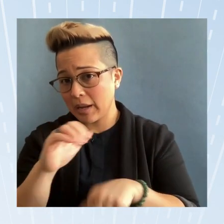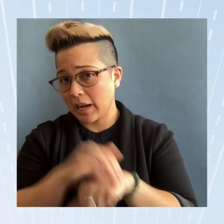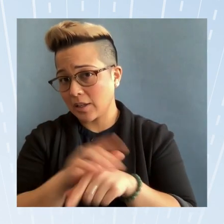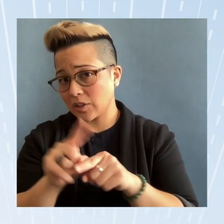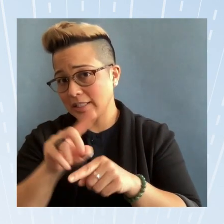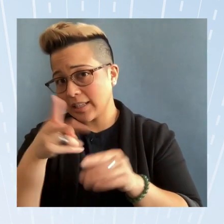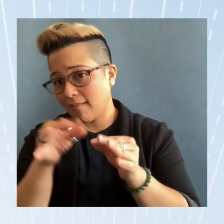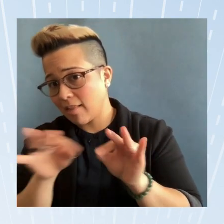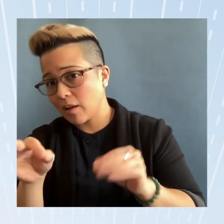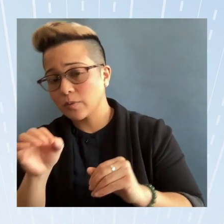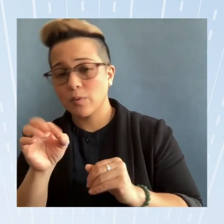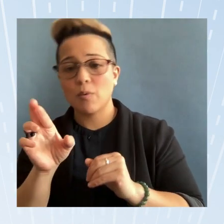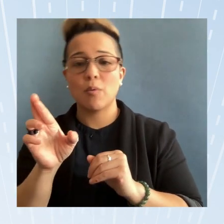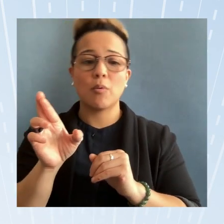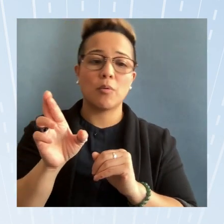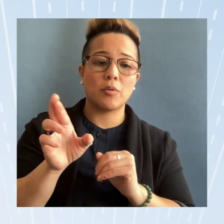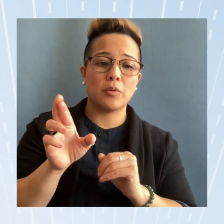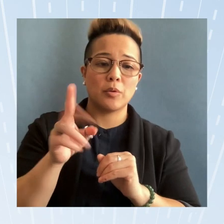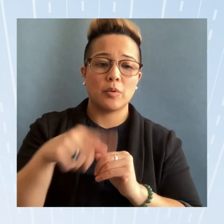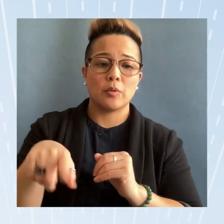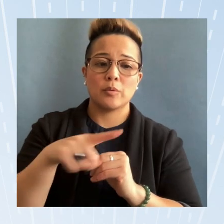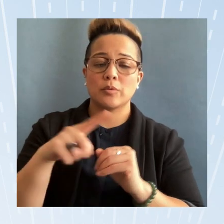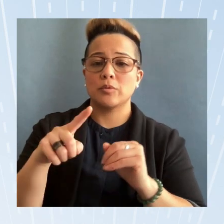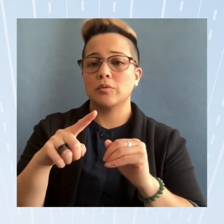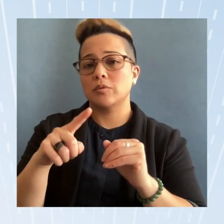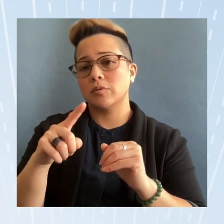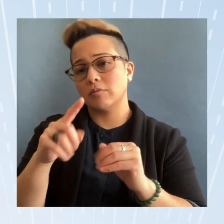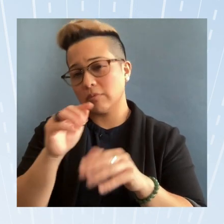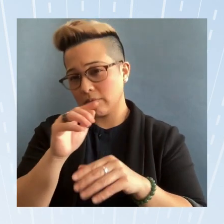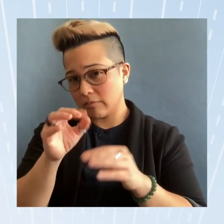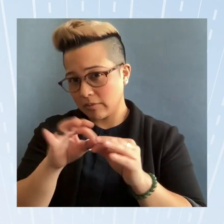language or um you know those with limited english proficiency